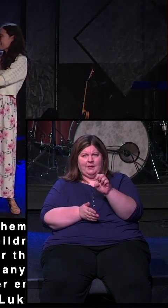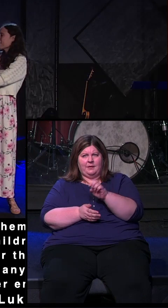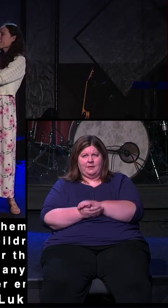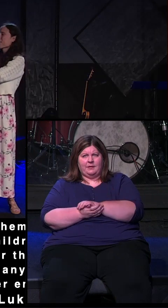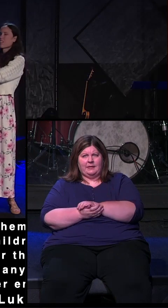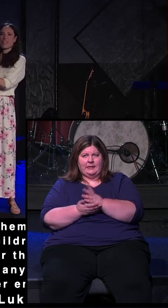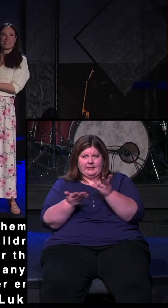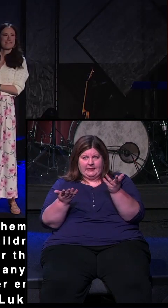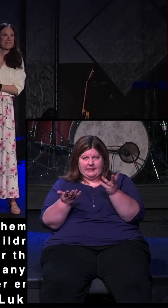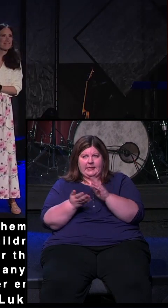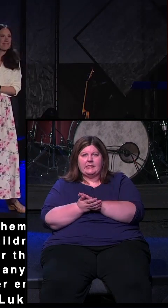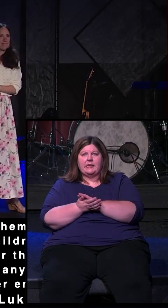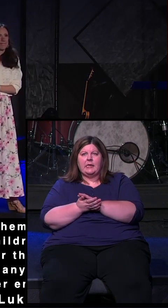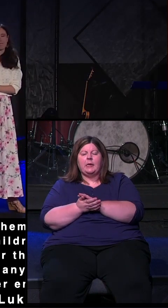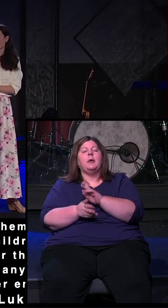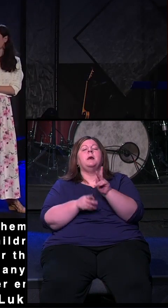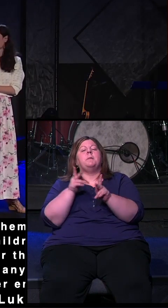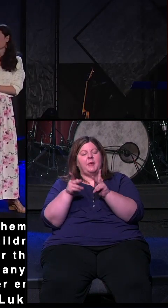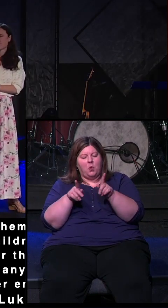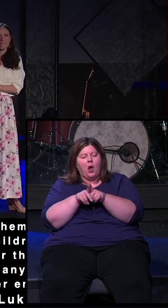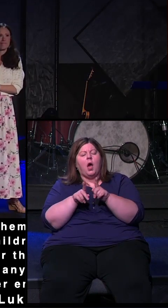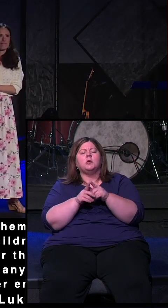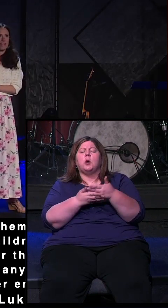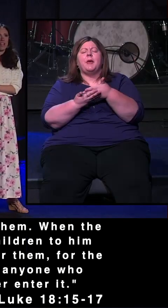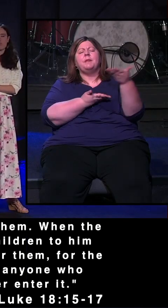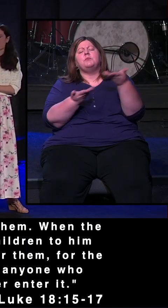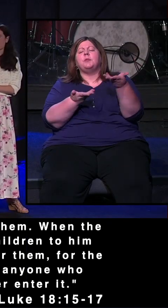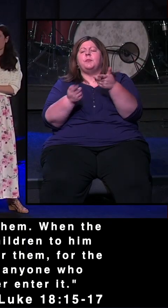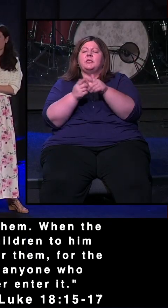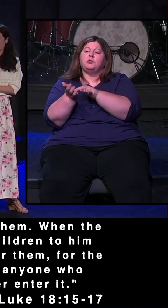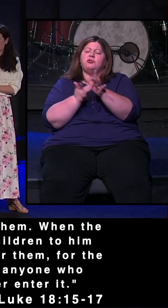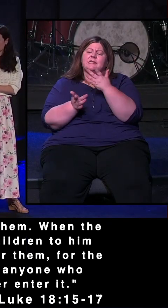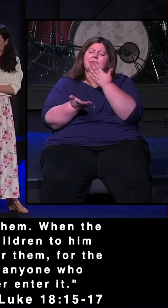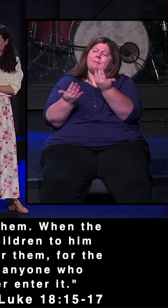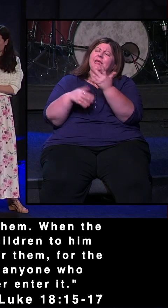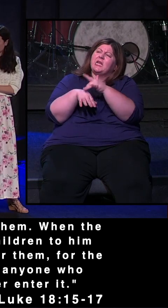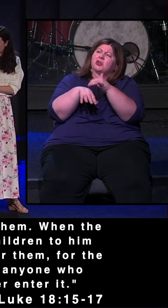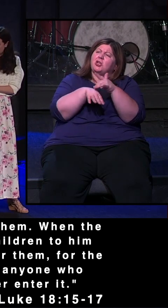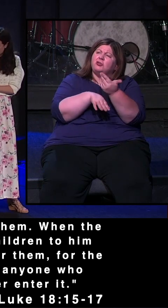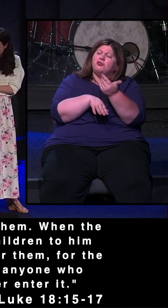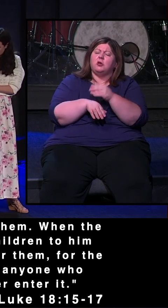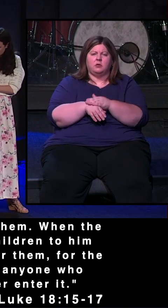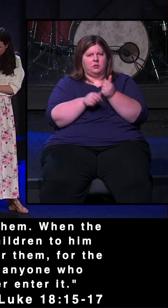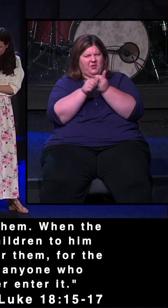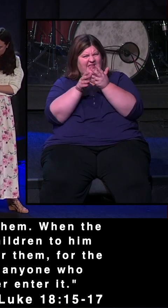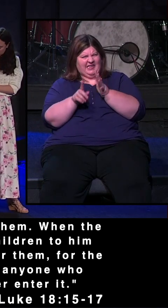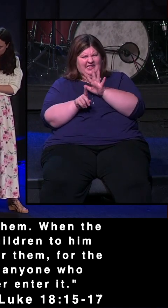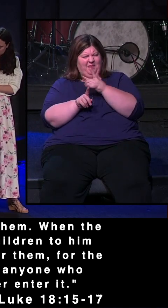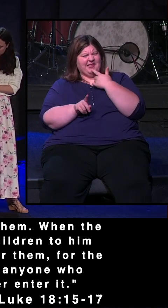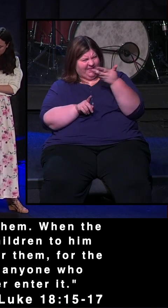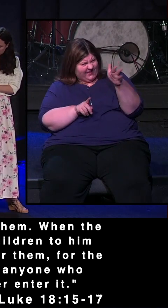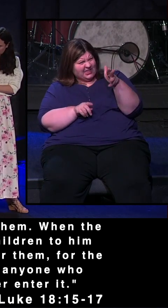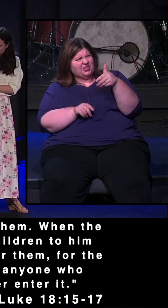It says, People are also bringing babies to Jesus to have him touch him. When the disciples saw this, they rebuked